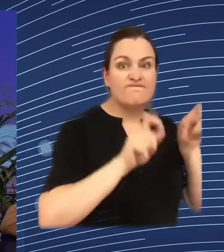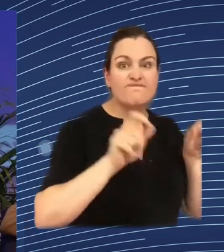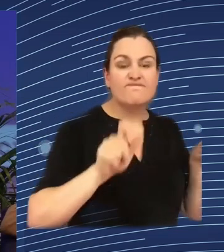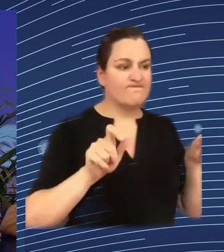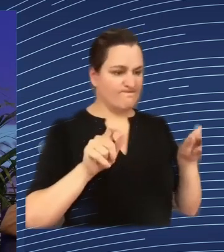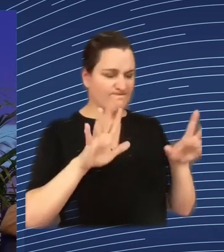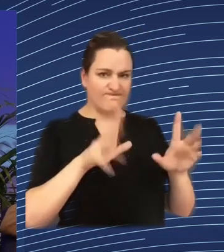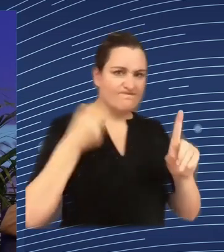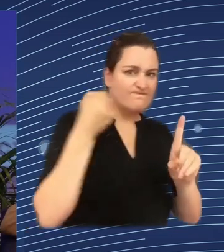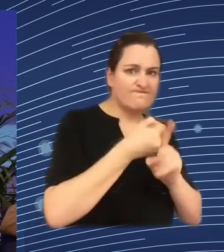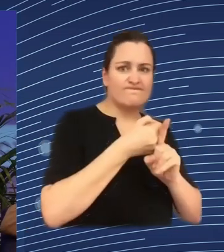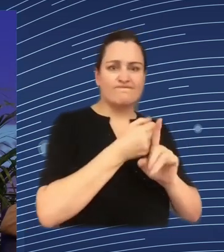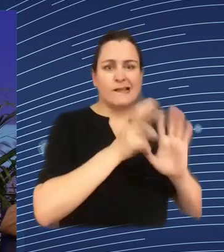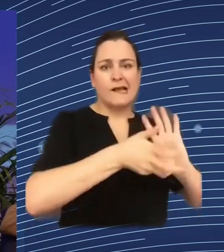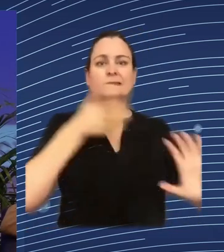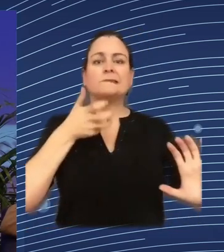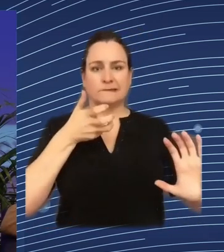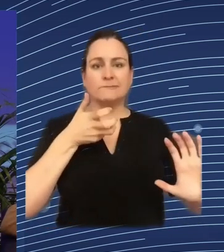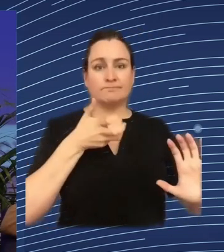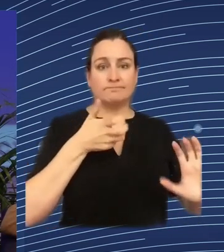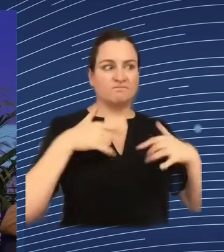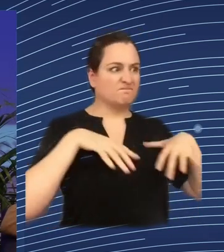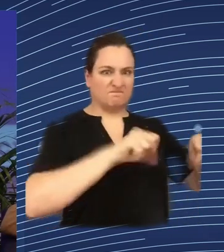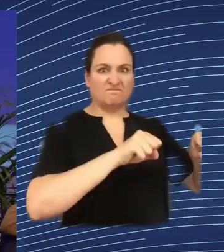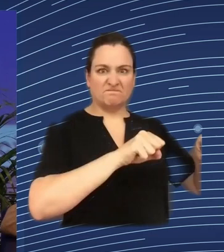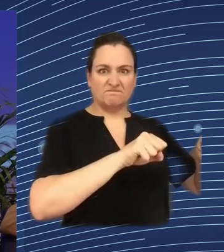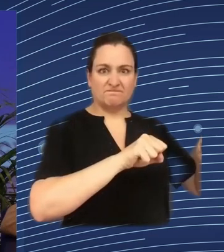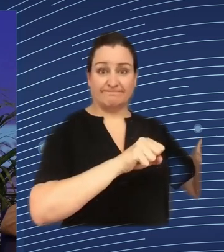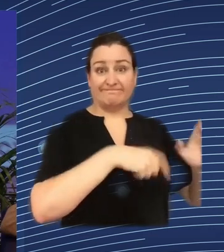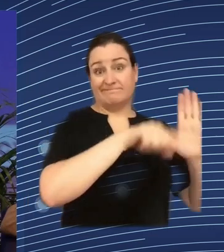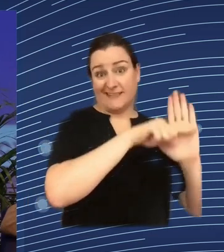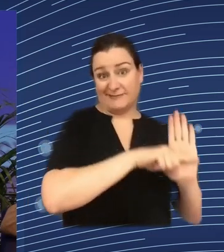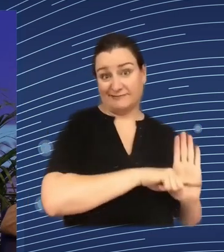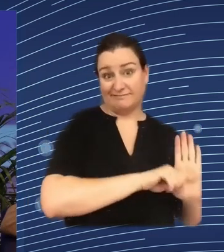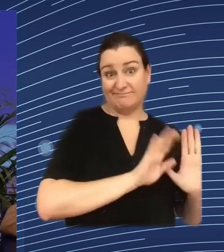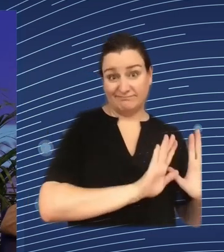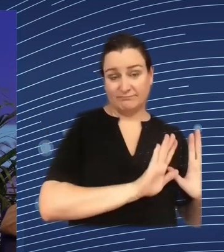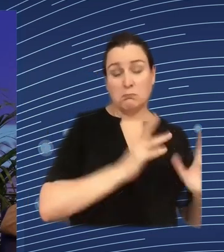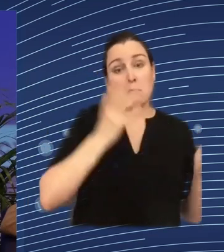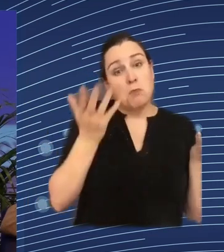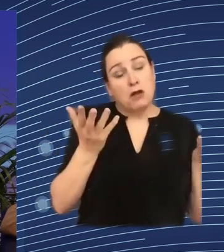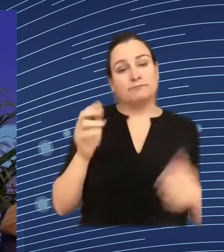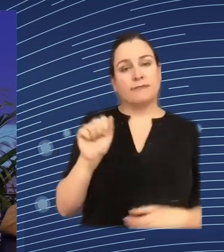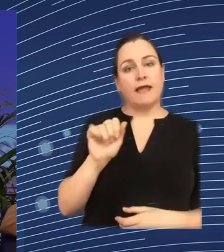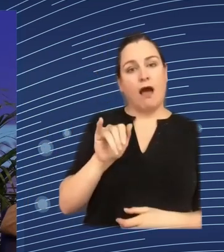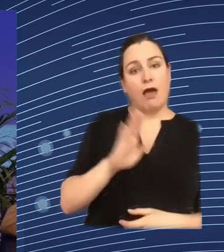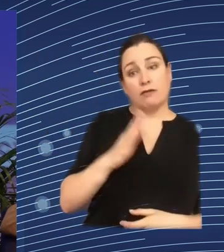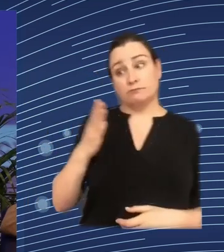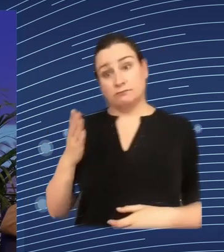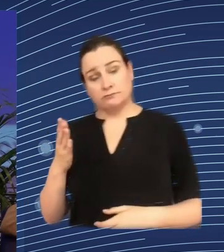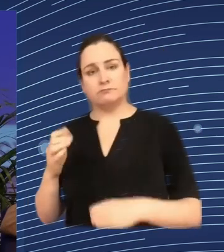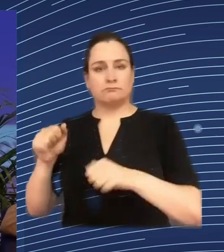to an increase of the imbalance of power on the positive side I think it can bring it can improve health and safety at the workplace